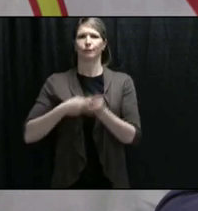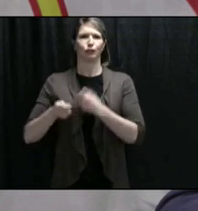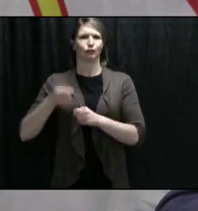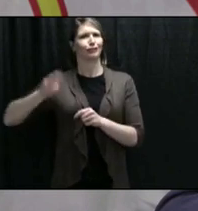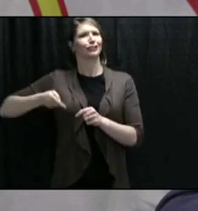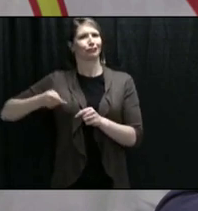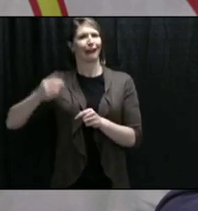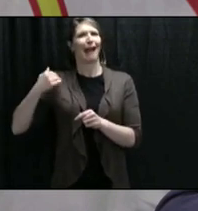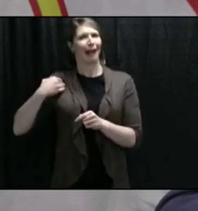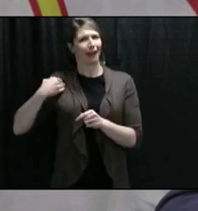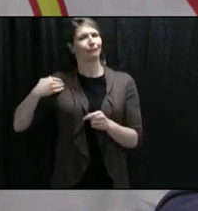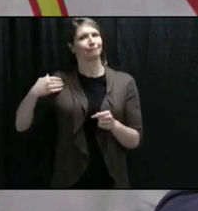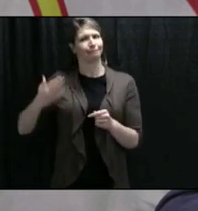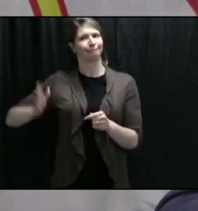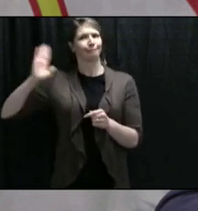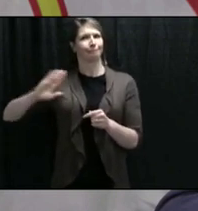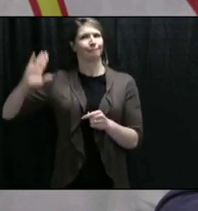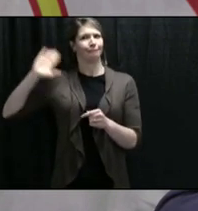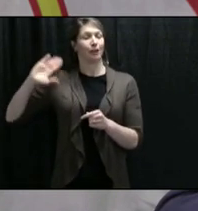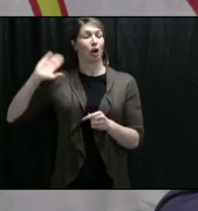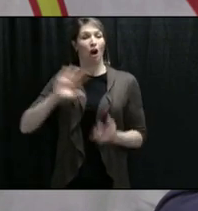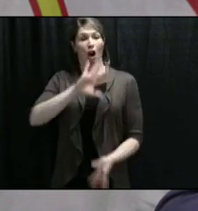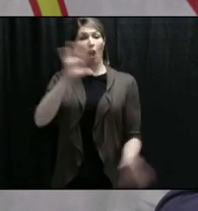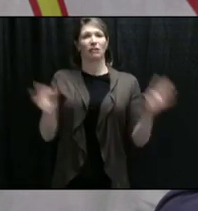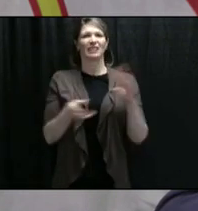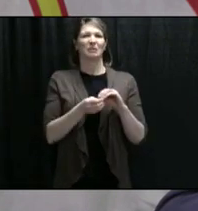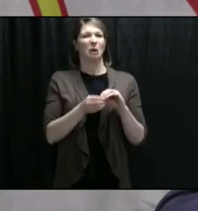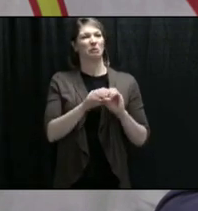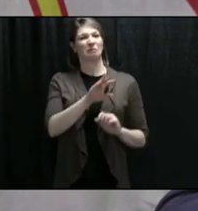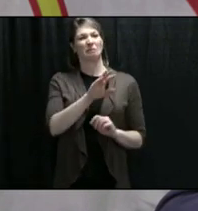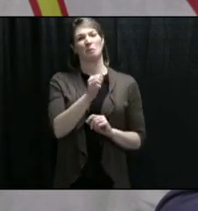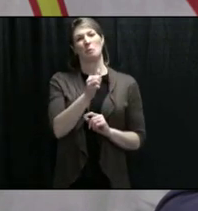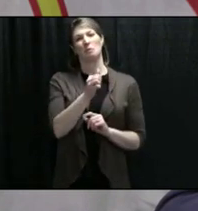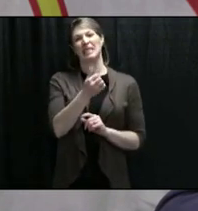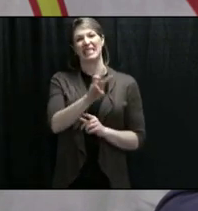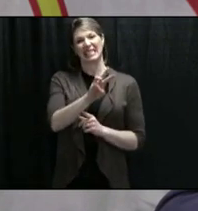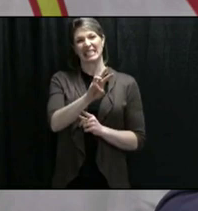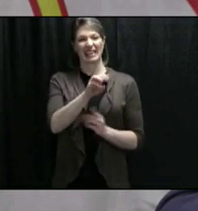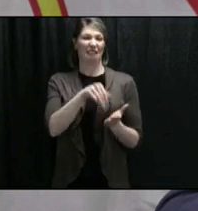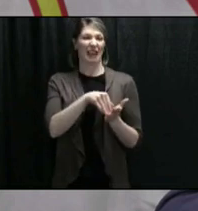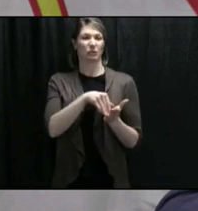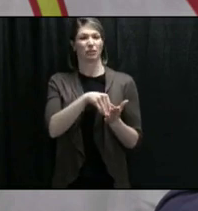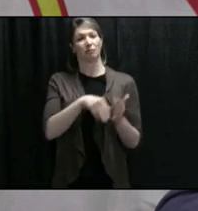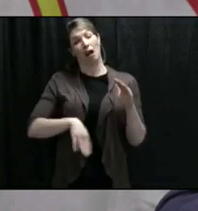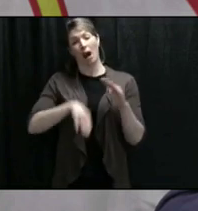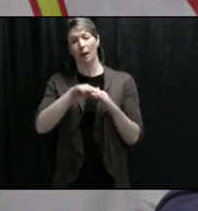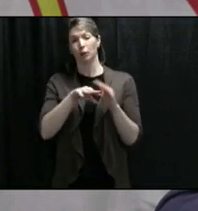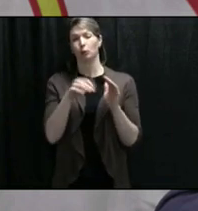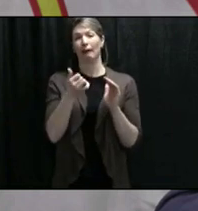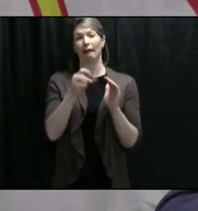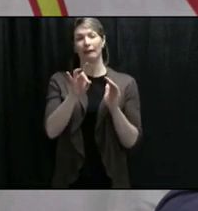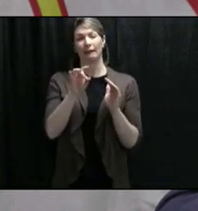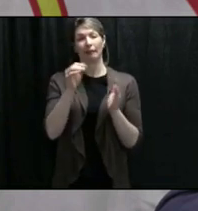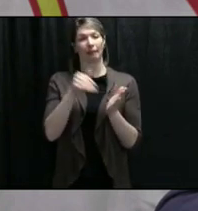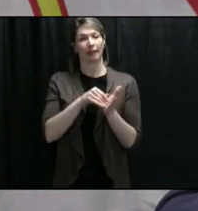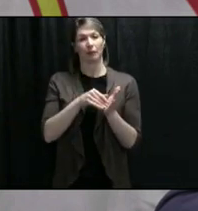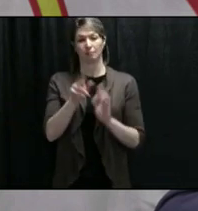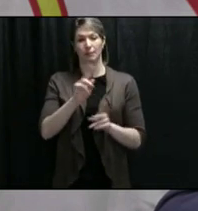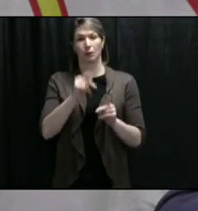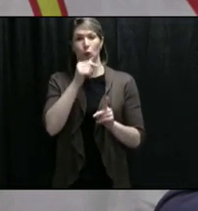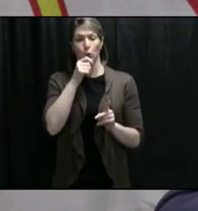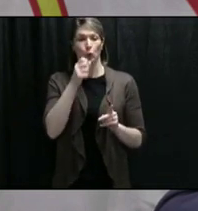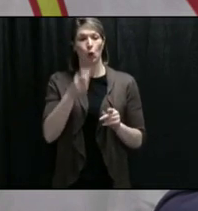some 16,000 18,000 jobs in any given year and well over a billion dollars comes into our province. So